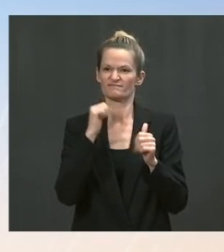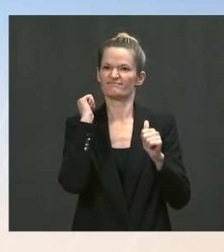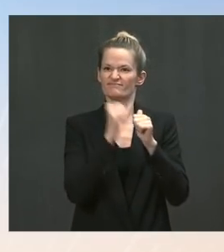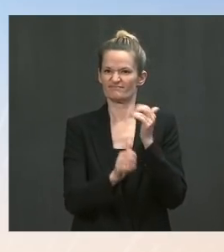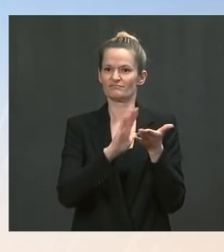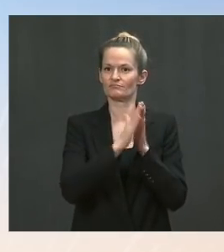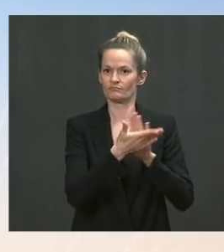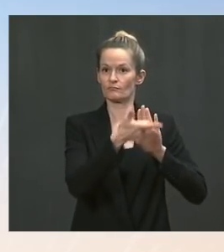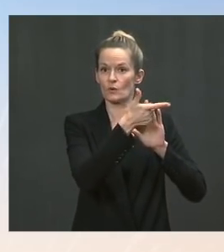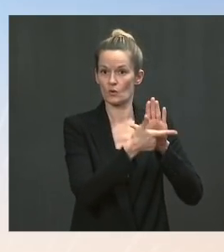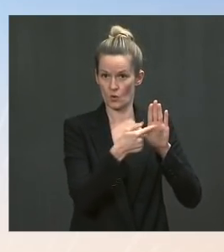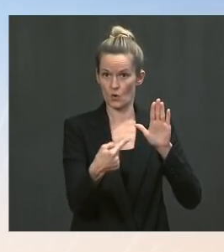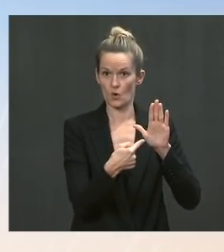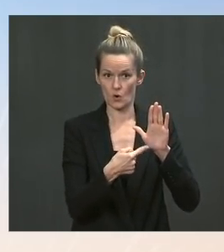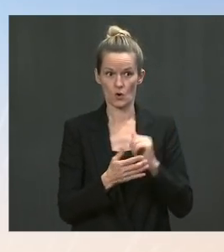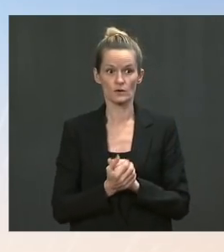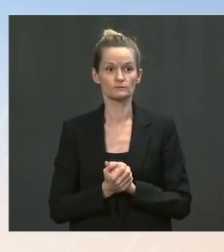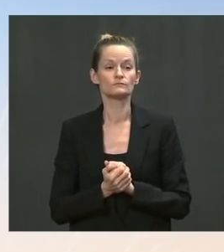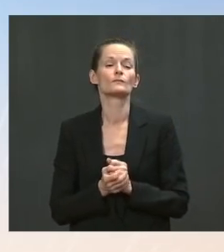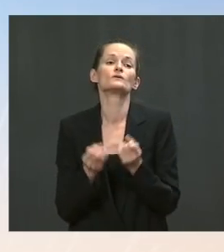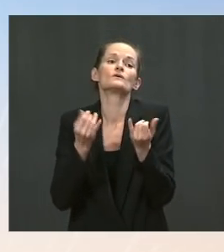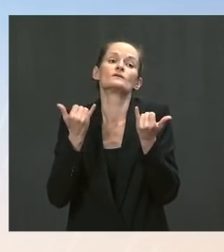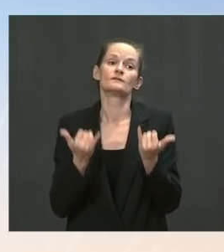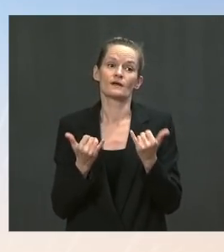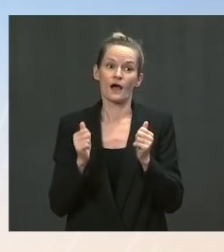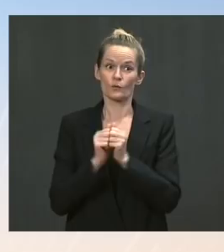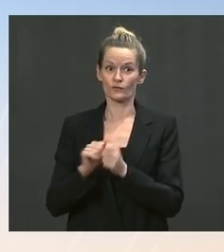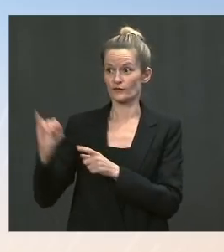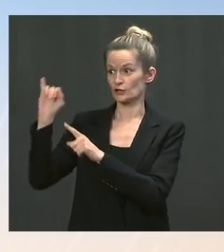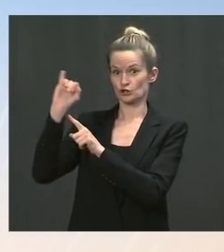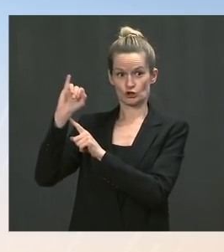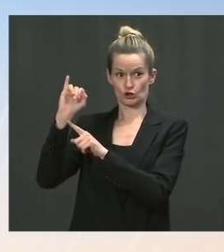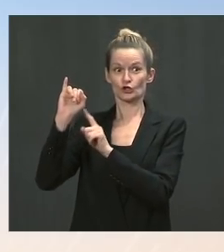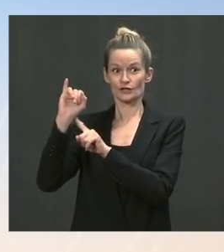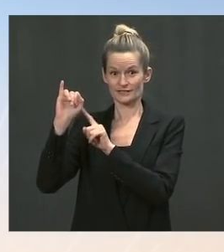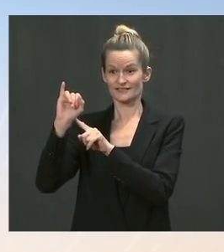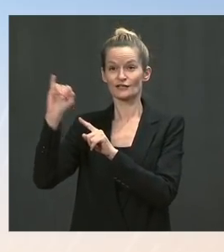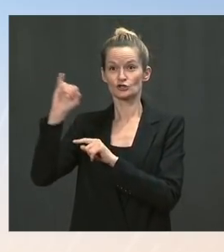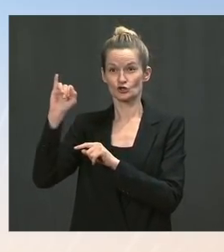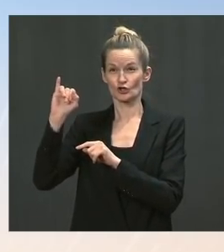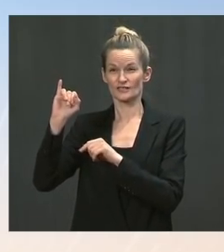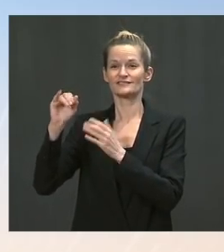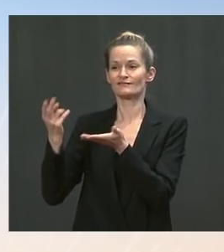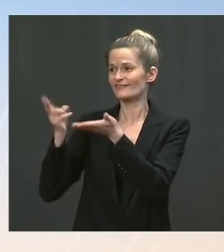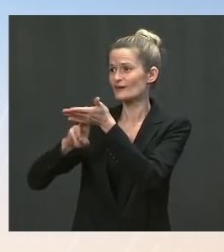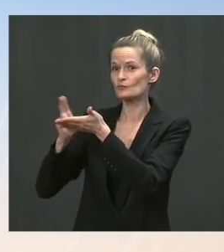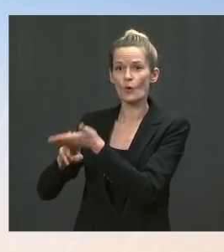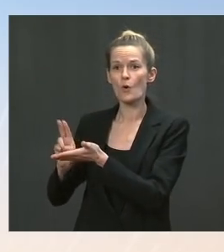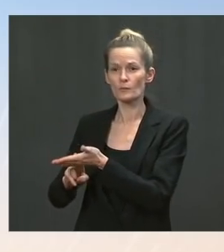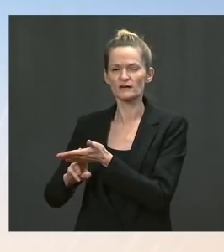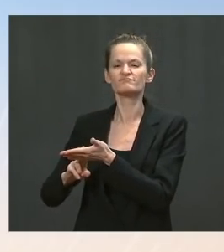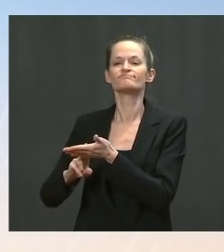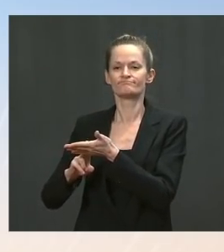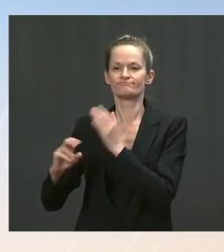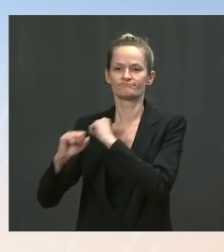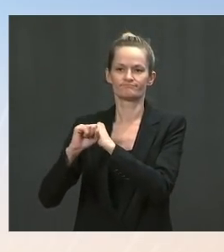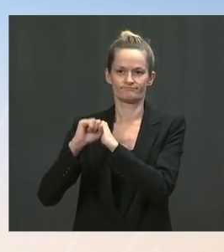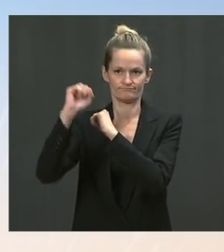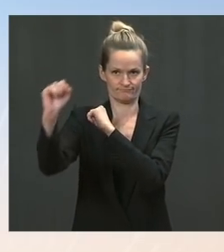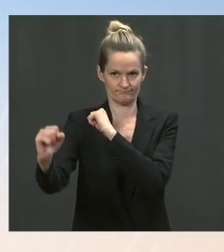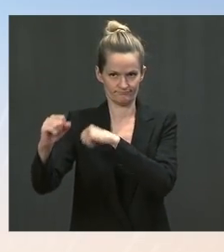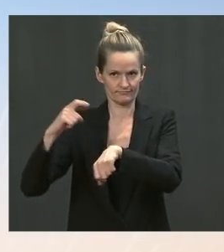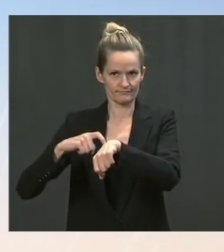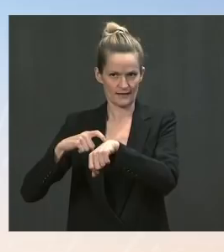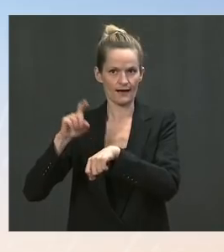enrollment deadline, to August 15th. Five months later, the results are clear. More than 2 million Americans have signed up for health coverage. That's